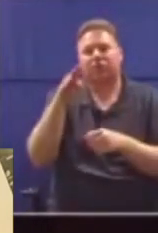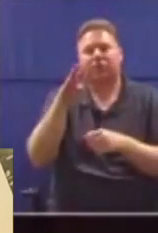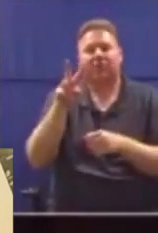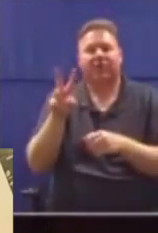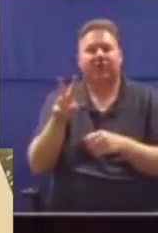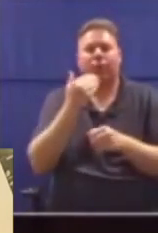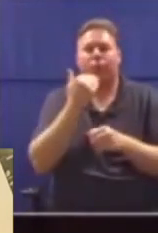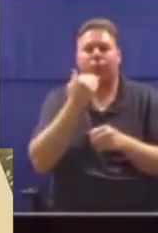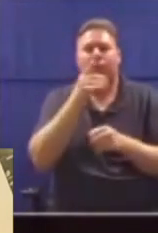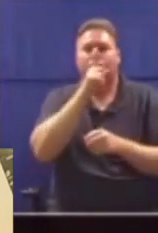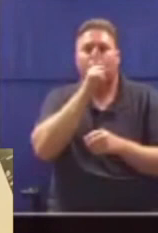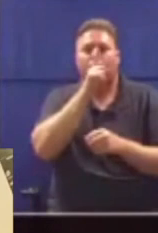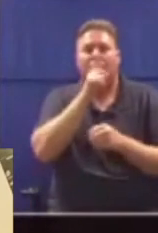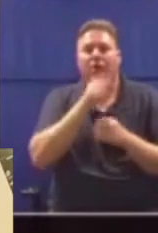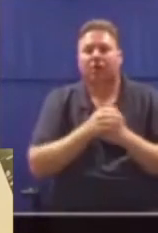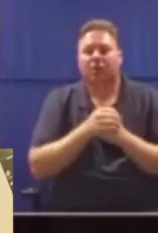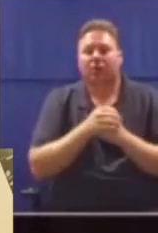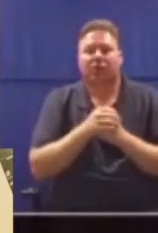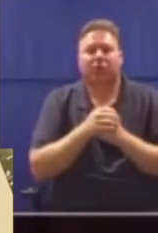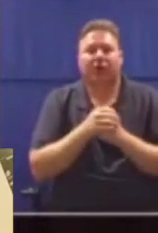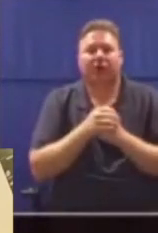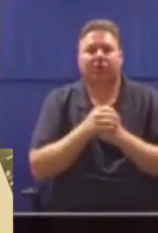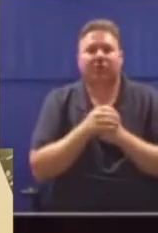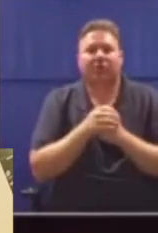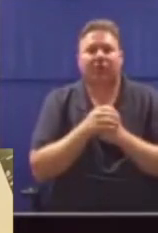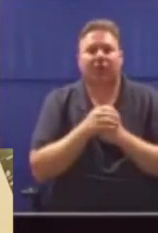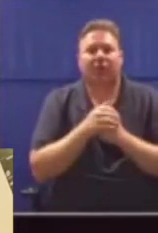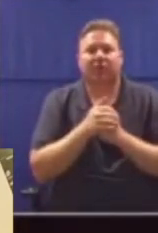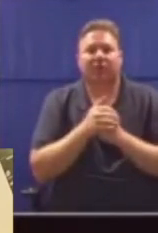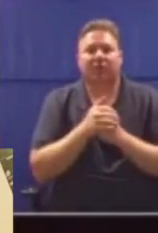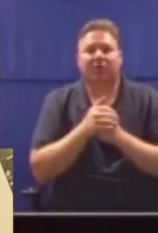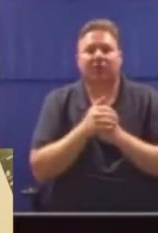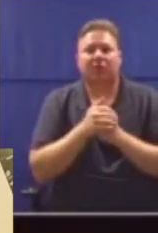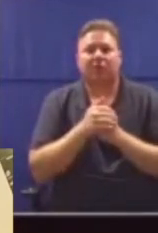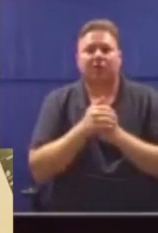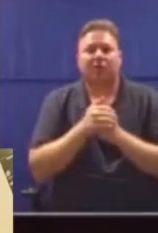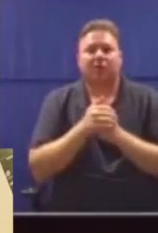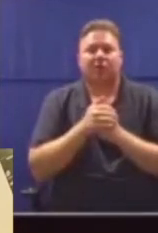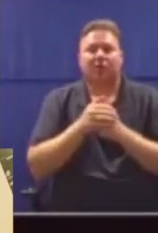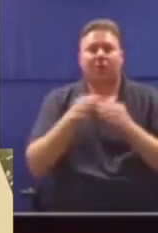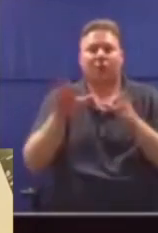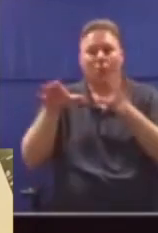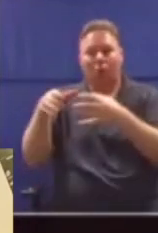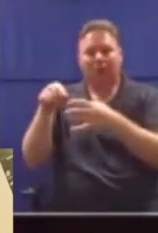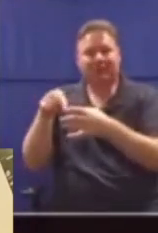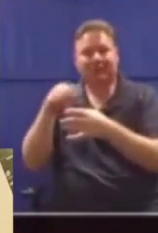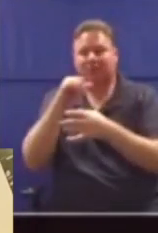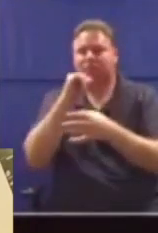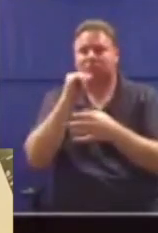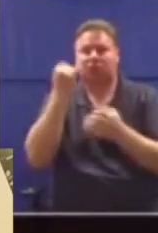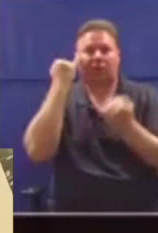silence. Honorable Chair, the Institute did not imagine that the